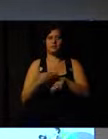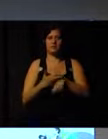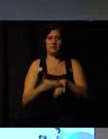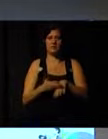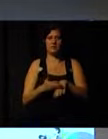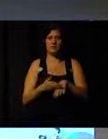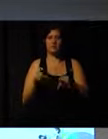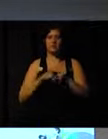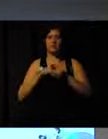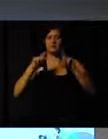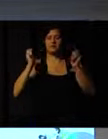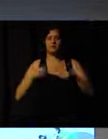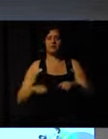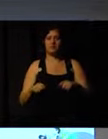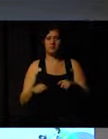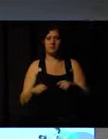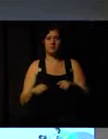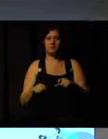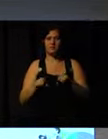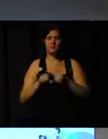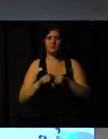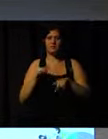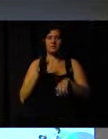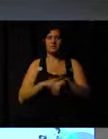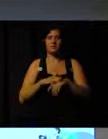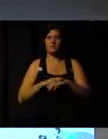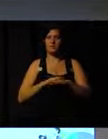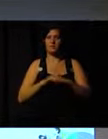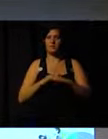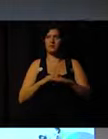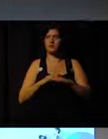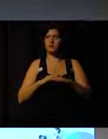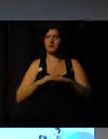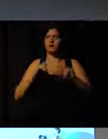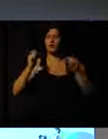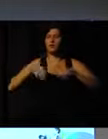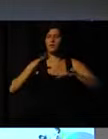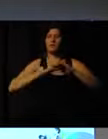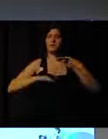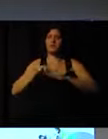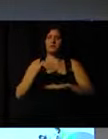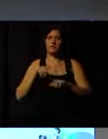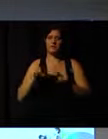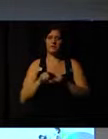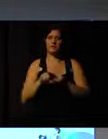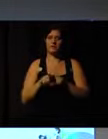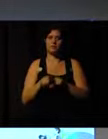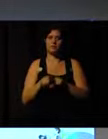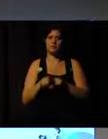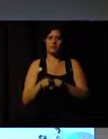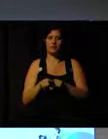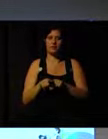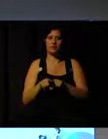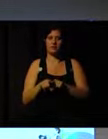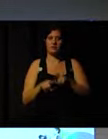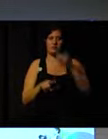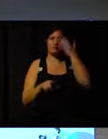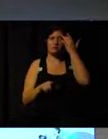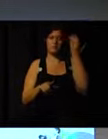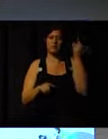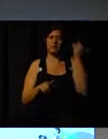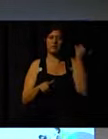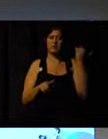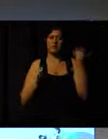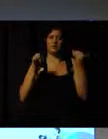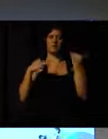have more skills and competence than people that were volunteering in the